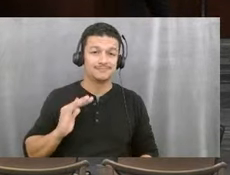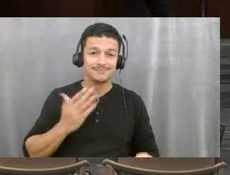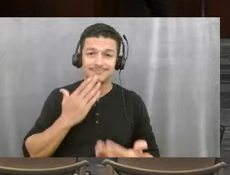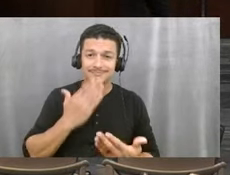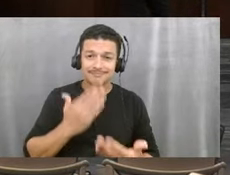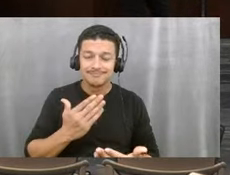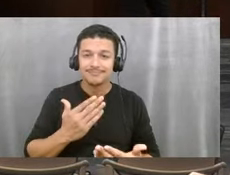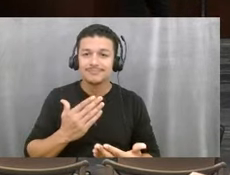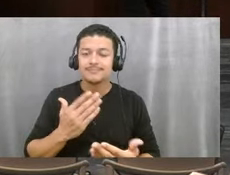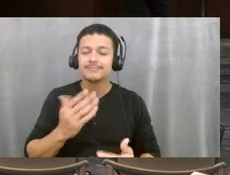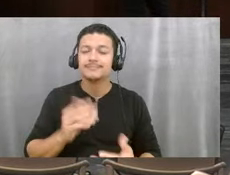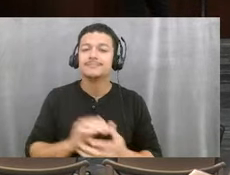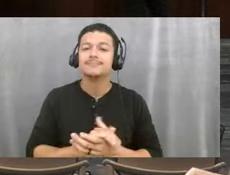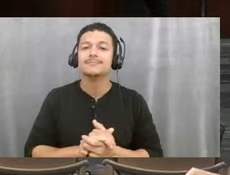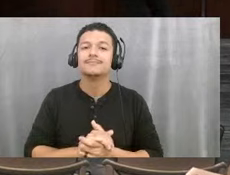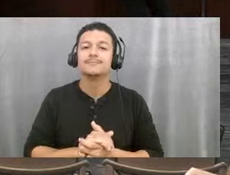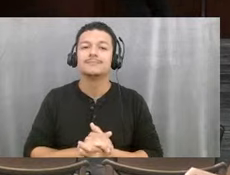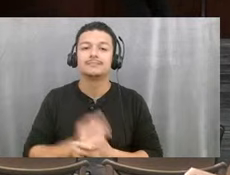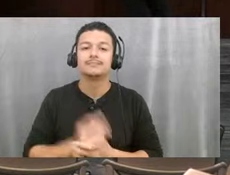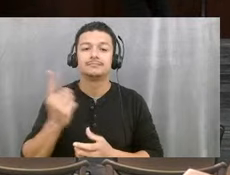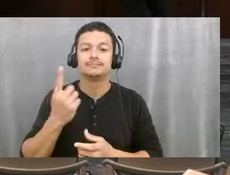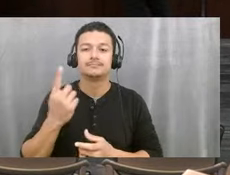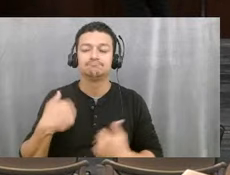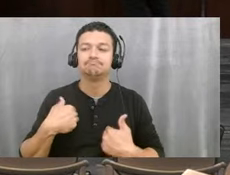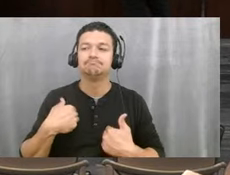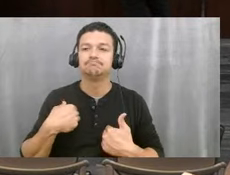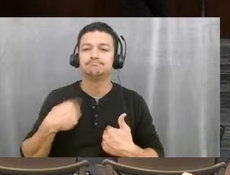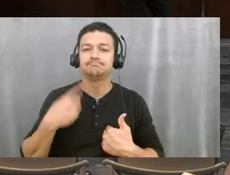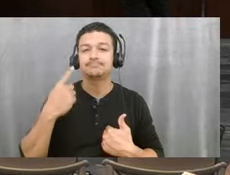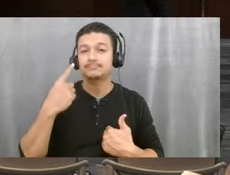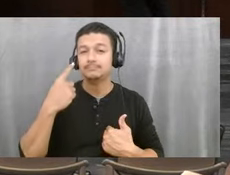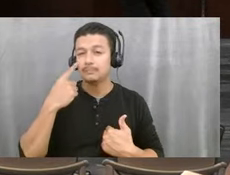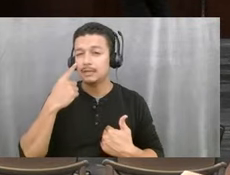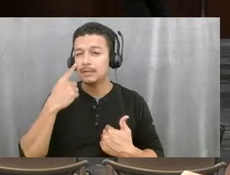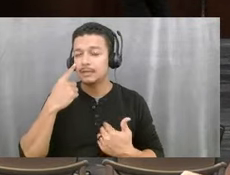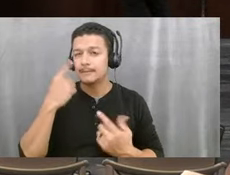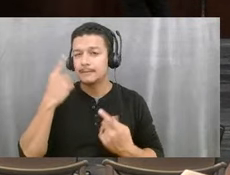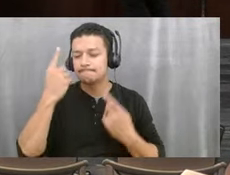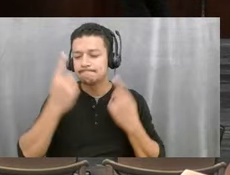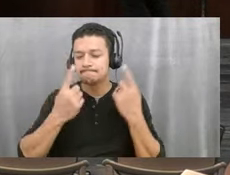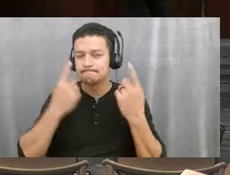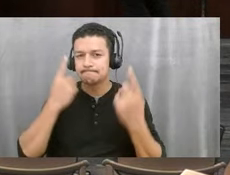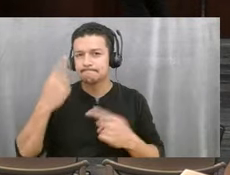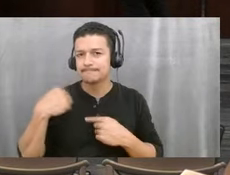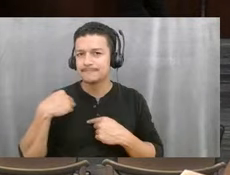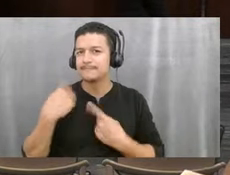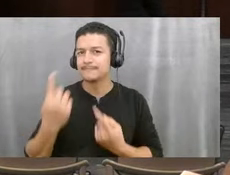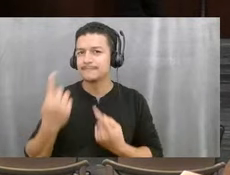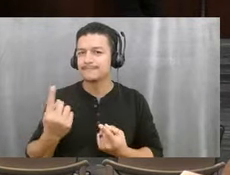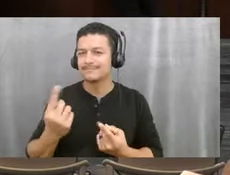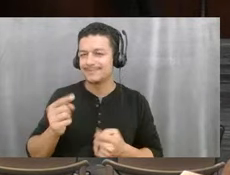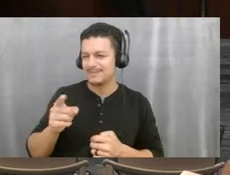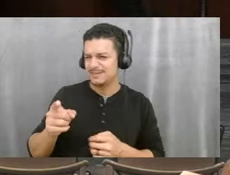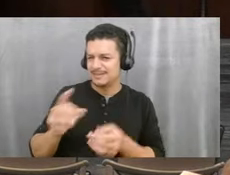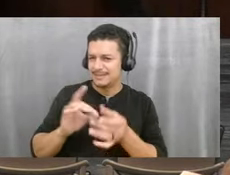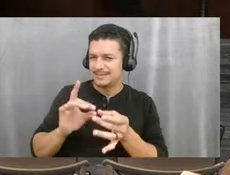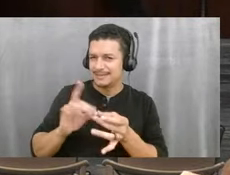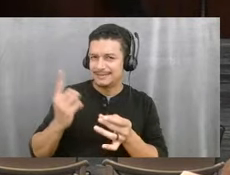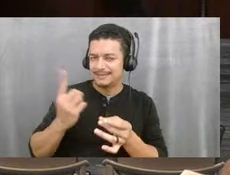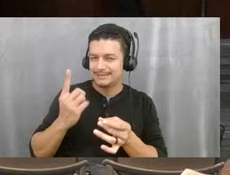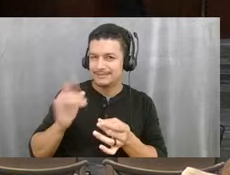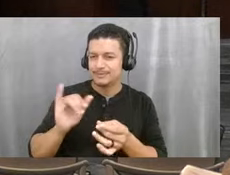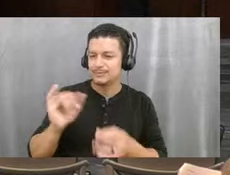something that I think we've been thinking about for a while, and I think you mentioned something along those lines, John,